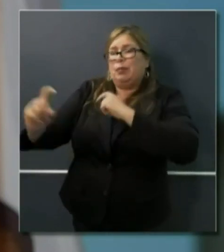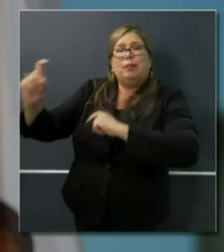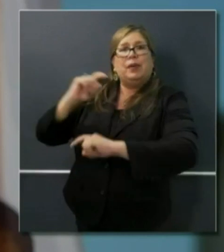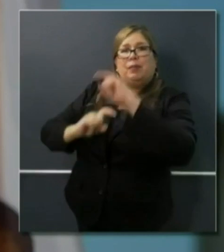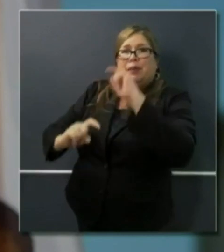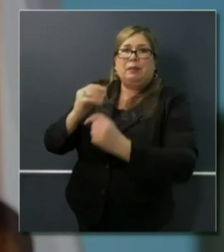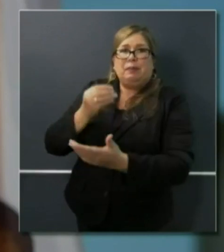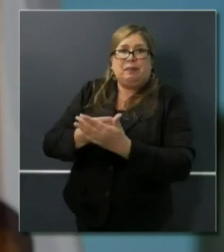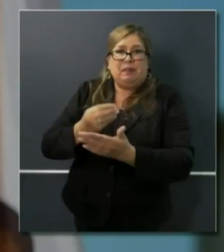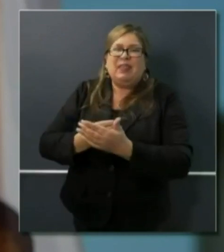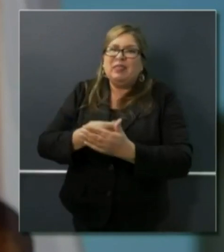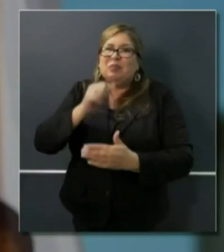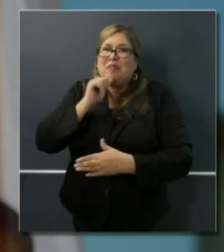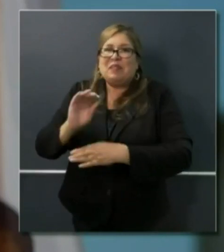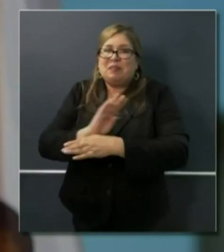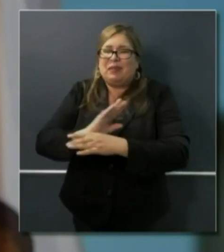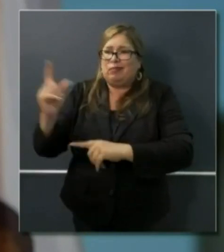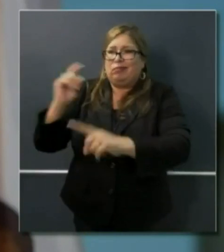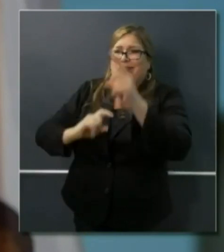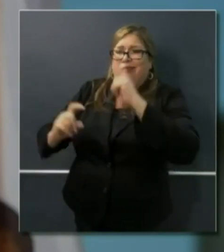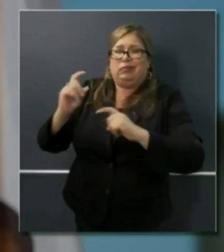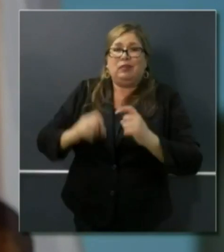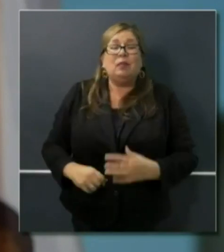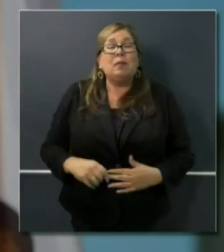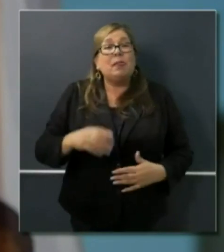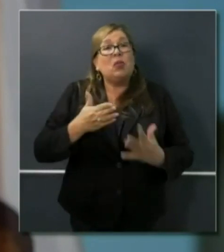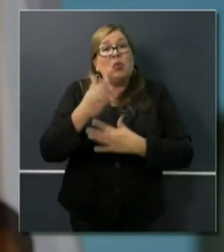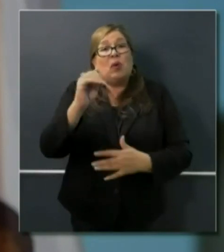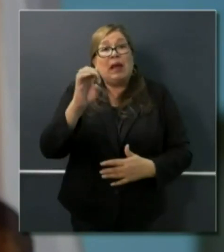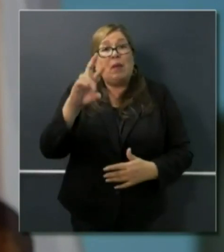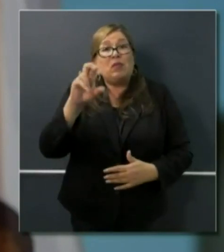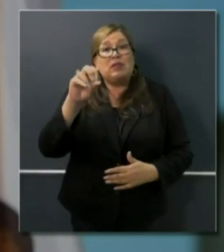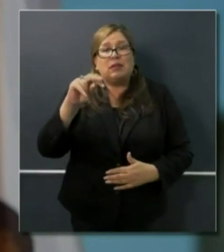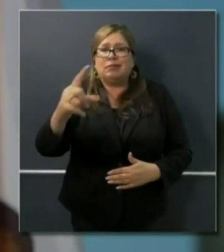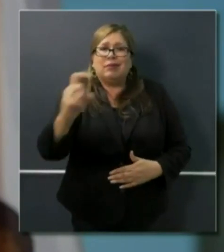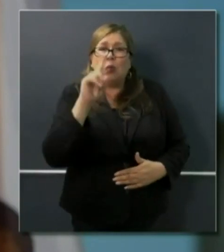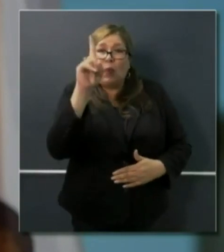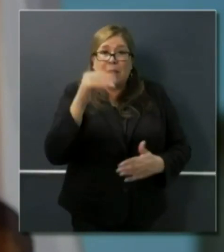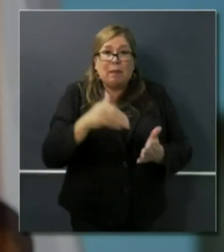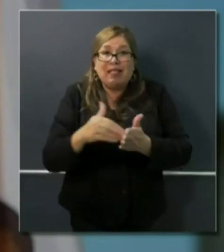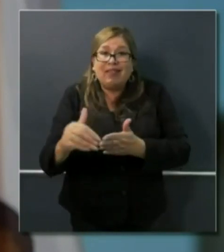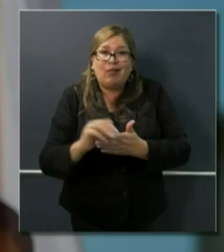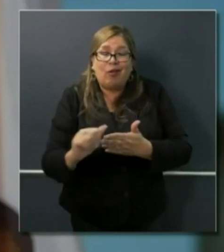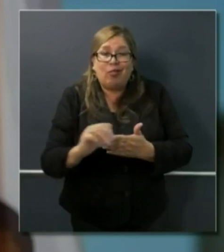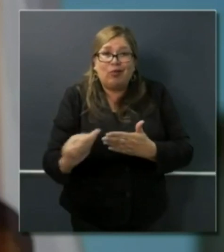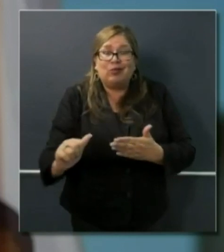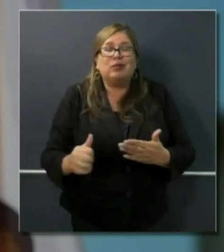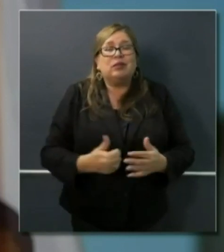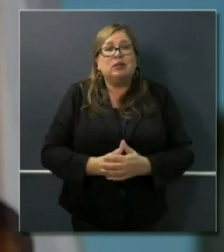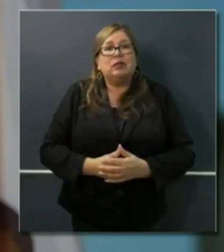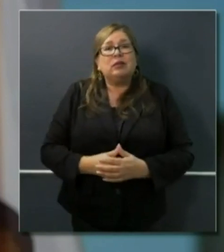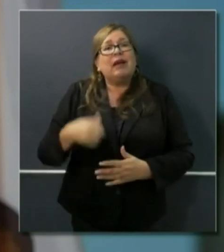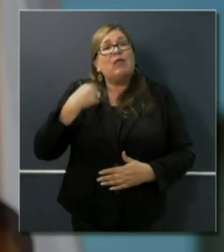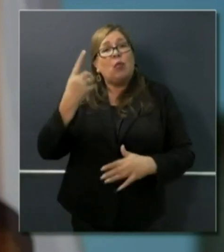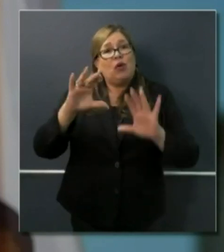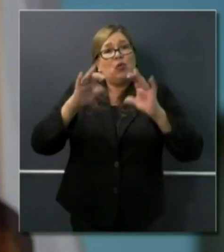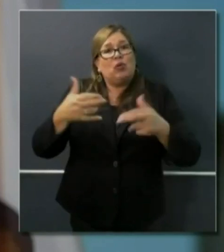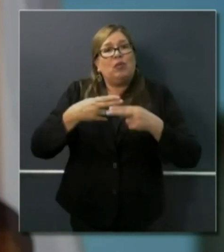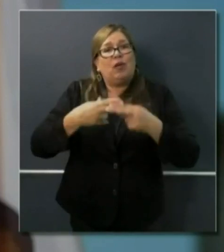Lorene Powell Jobs, $1 million through Emerson they put into this effort. There's a group called